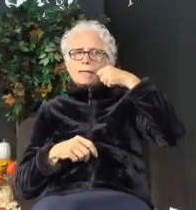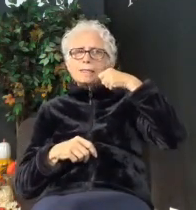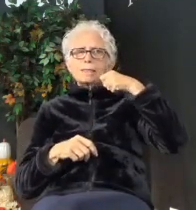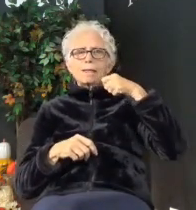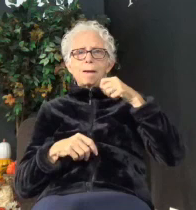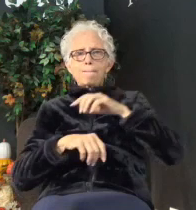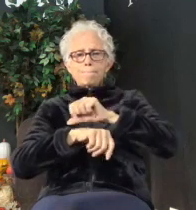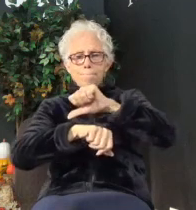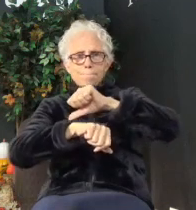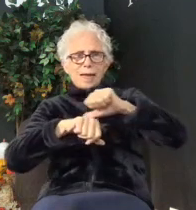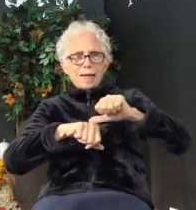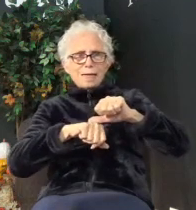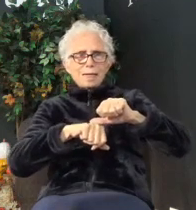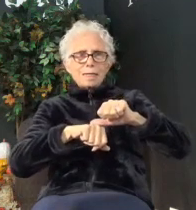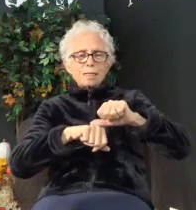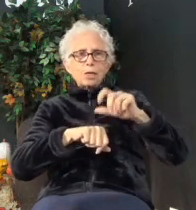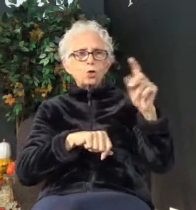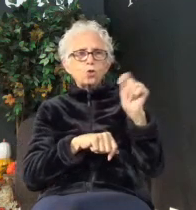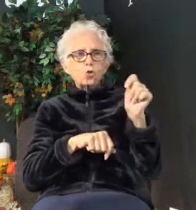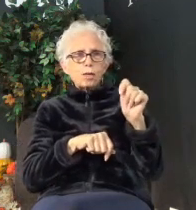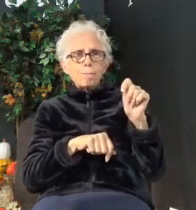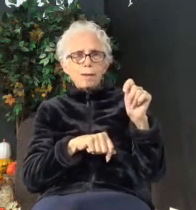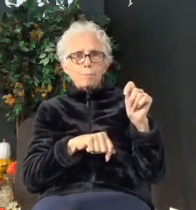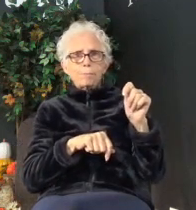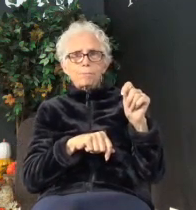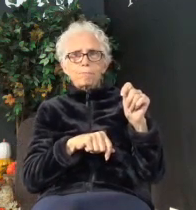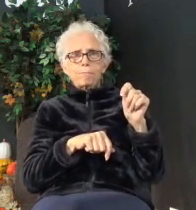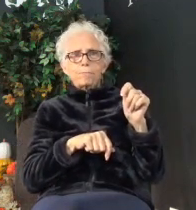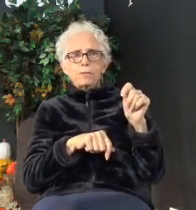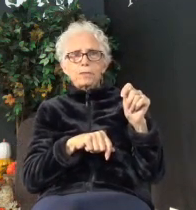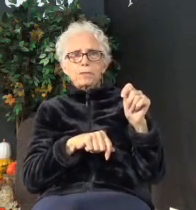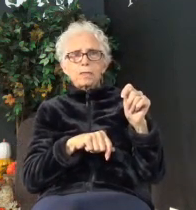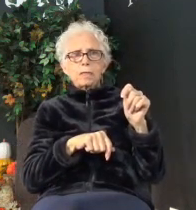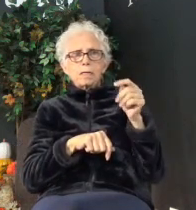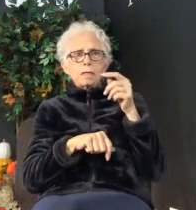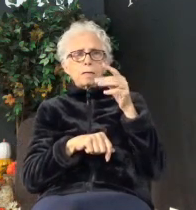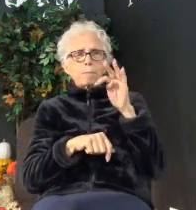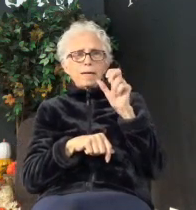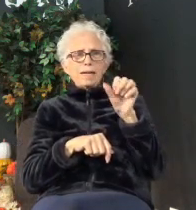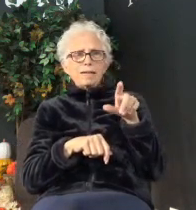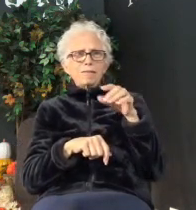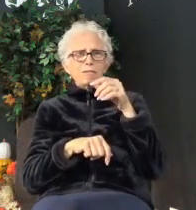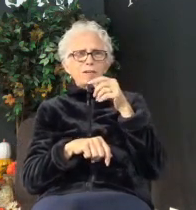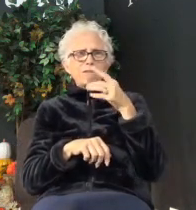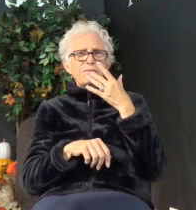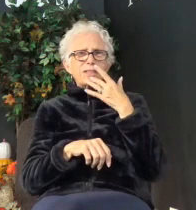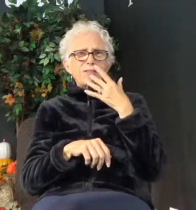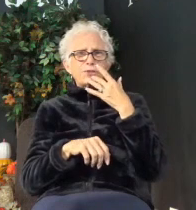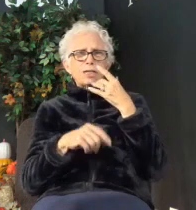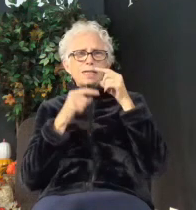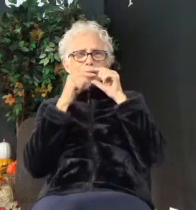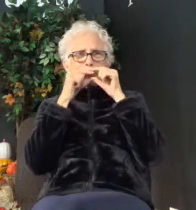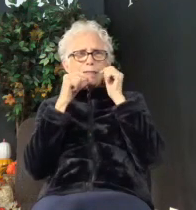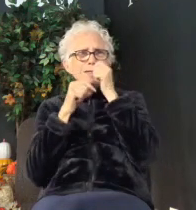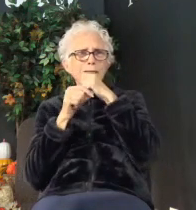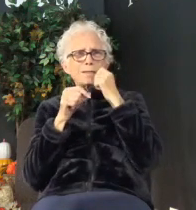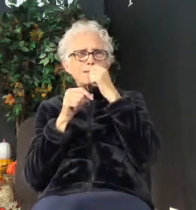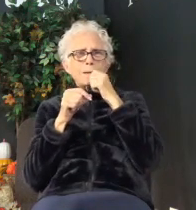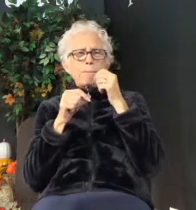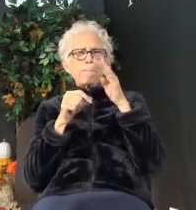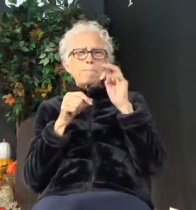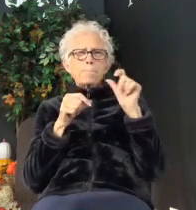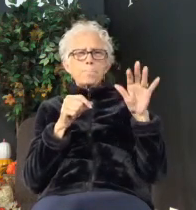bacon toilet paper, bacon flavored lip balm, and my favorite, bacon